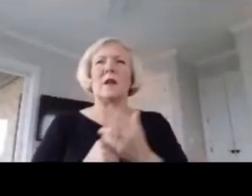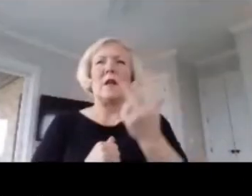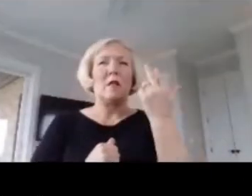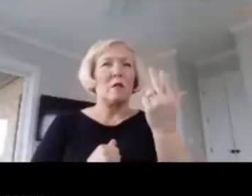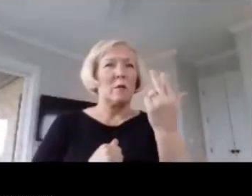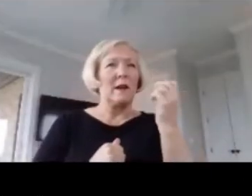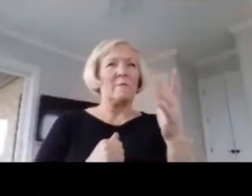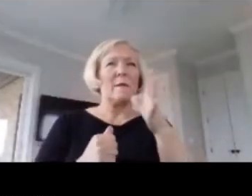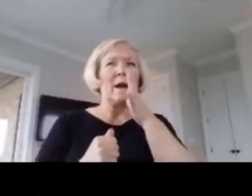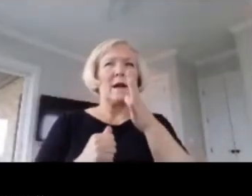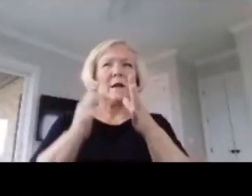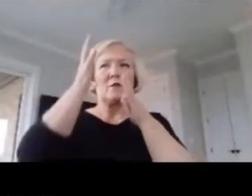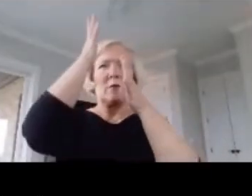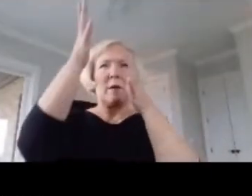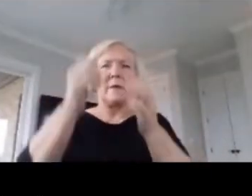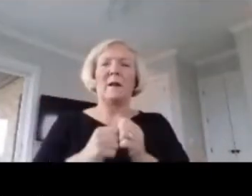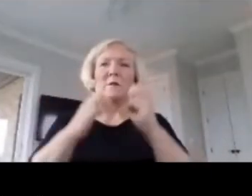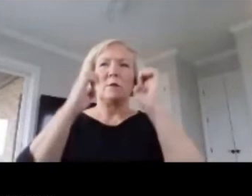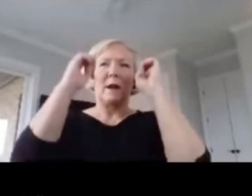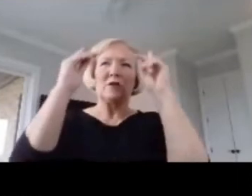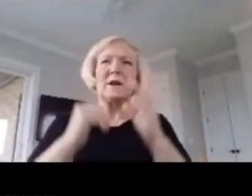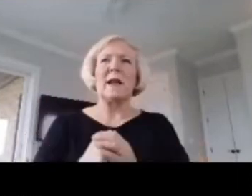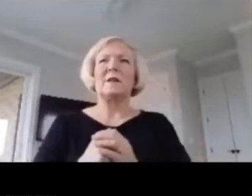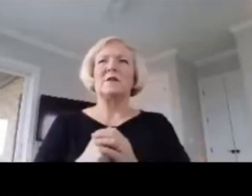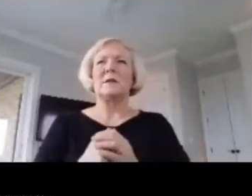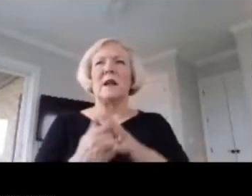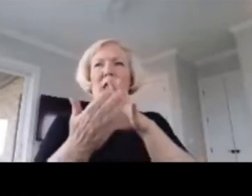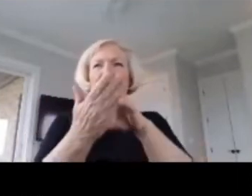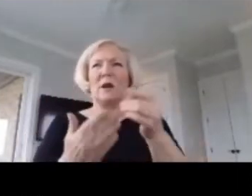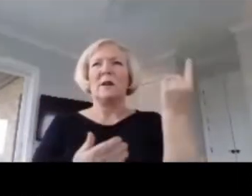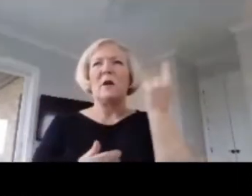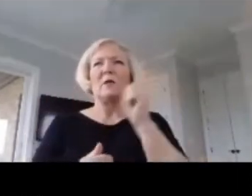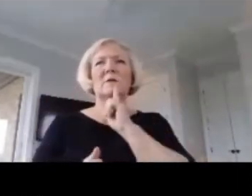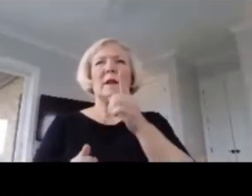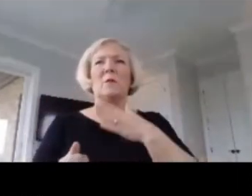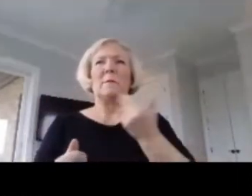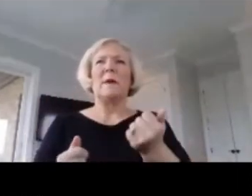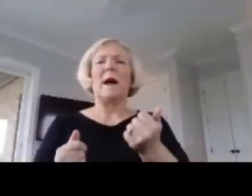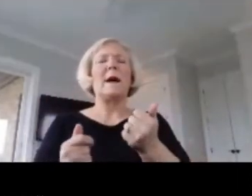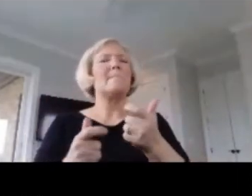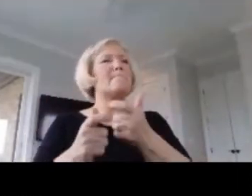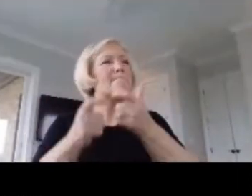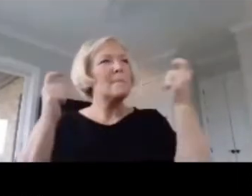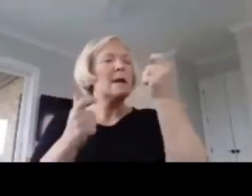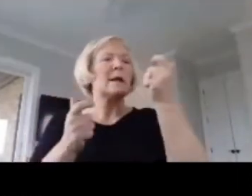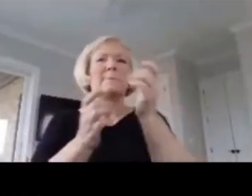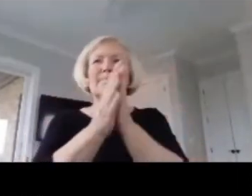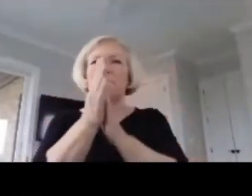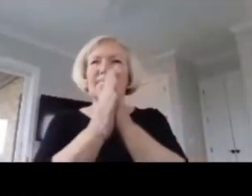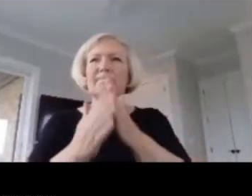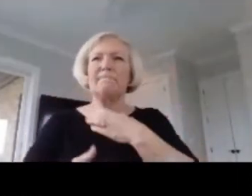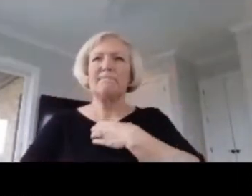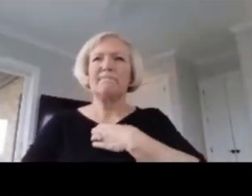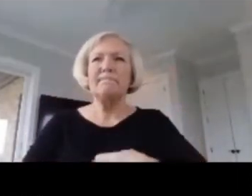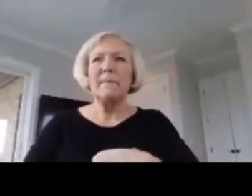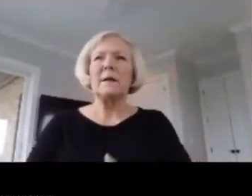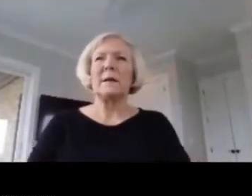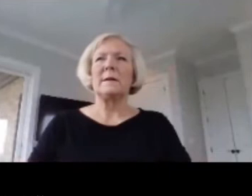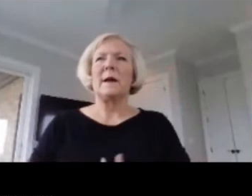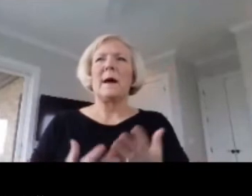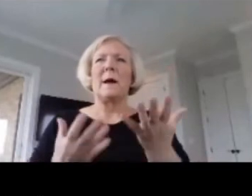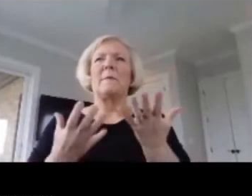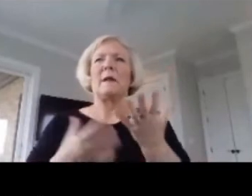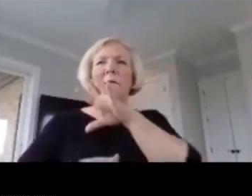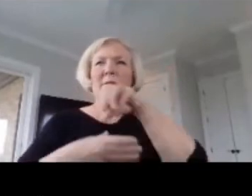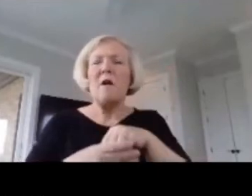grandparents were educators, and learning has always been one of my greatest passions. I am heavily involved in